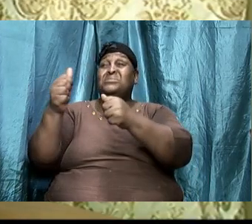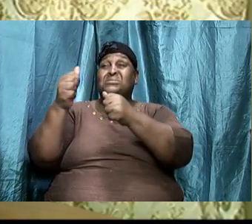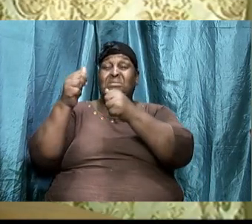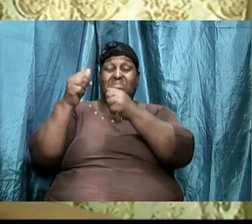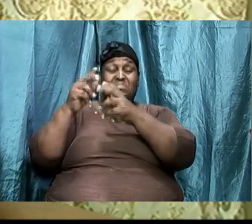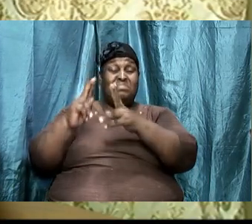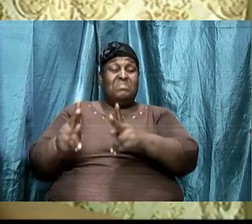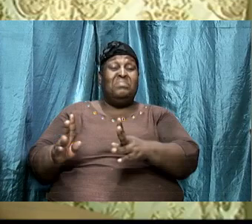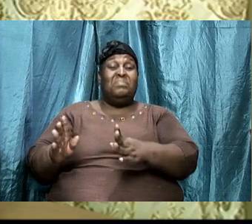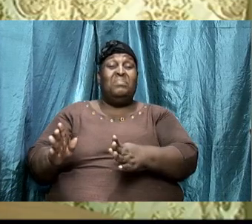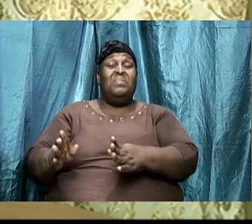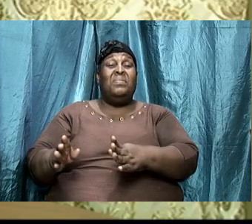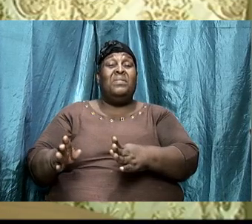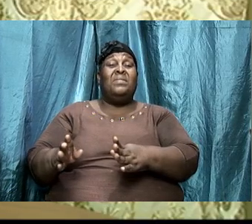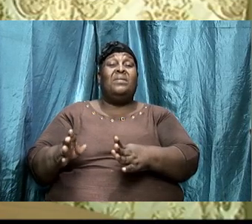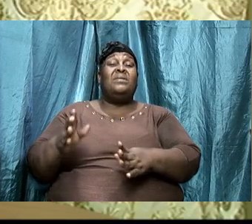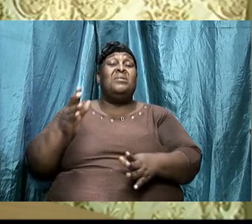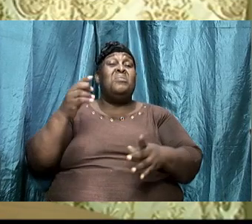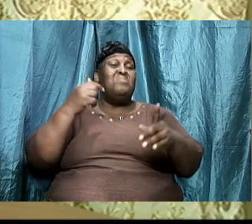is real